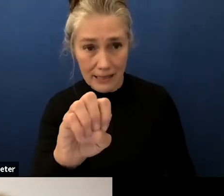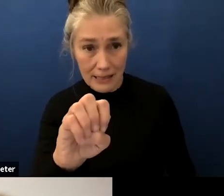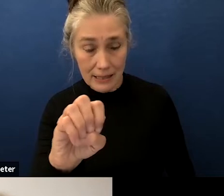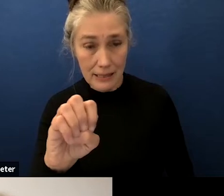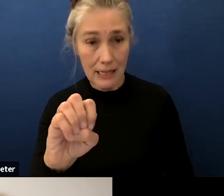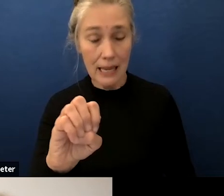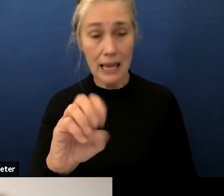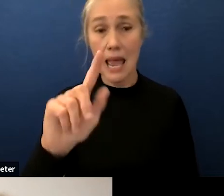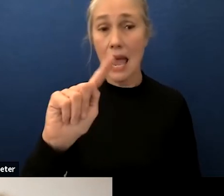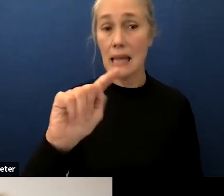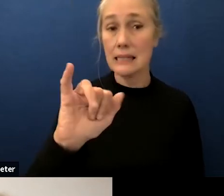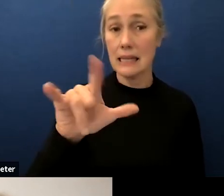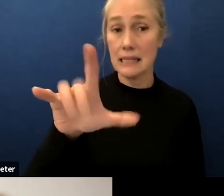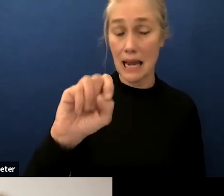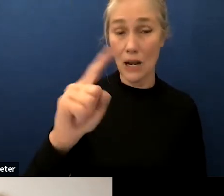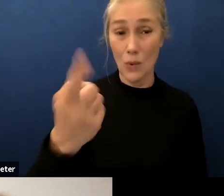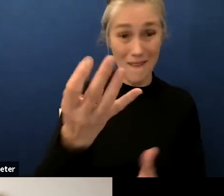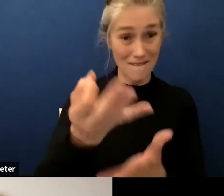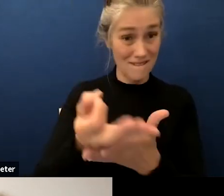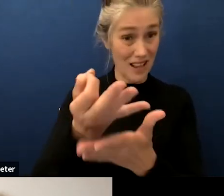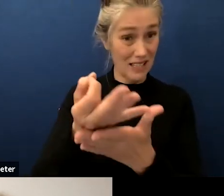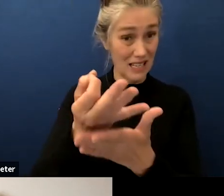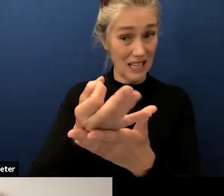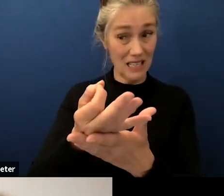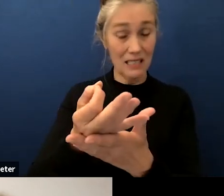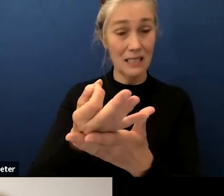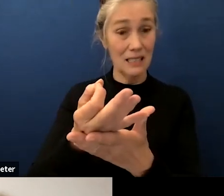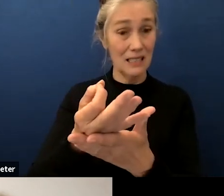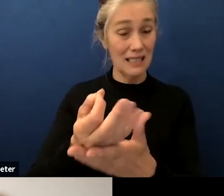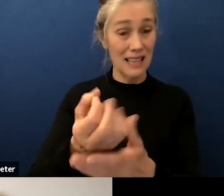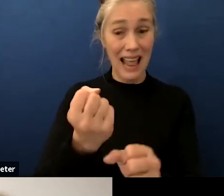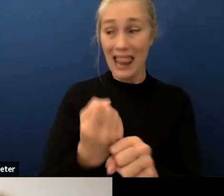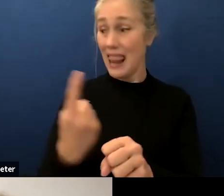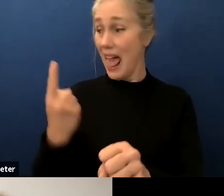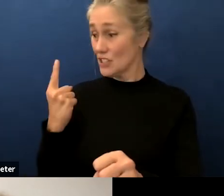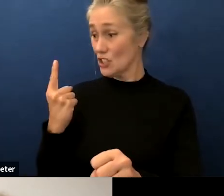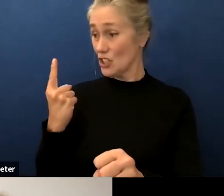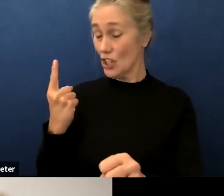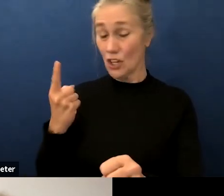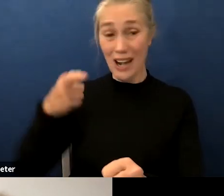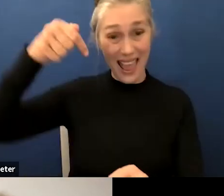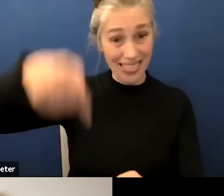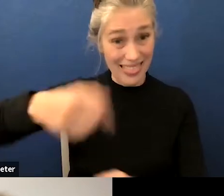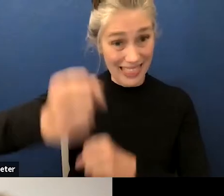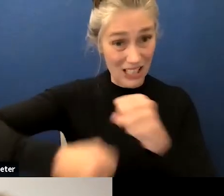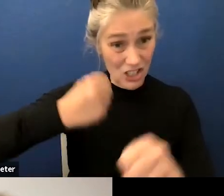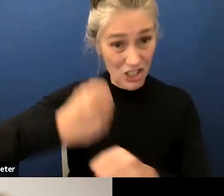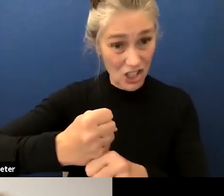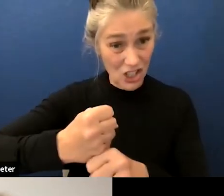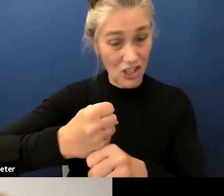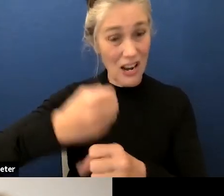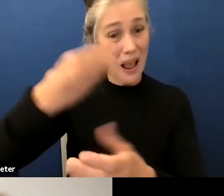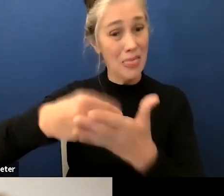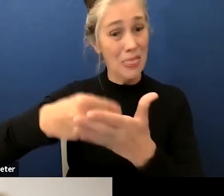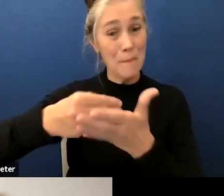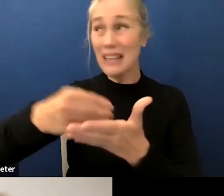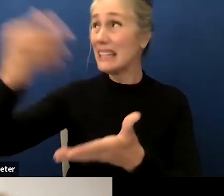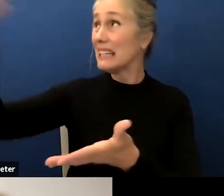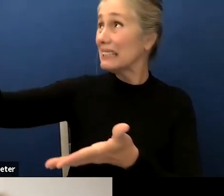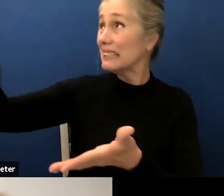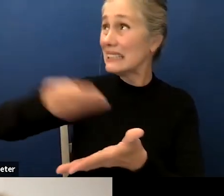title one funded fluctuated between last year and this in this plan are we getting about the same are we getting less